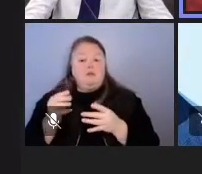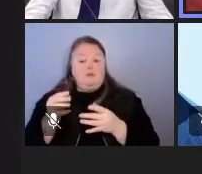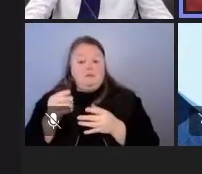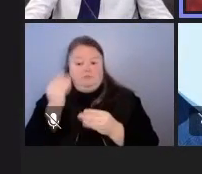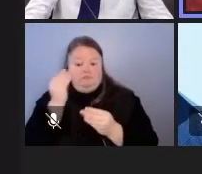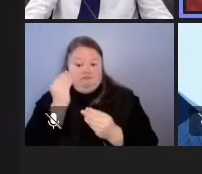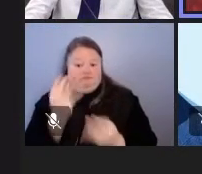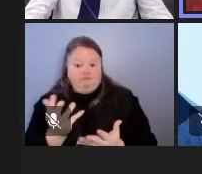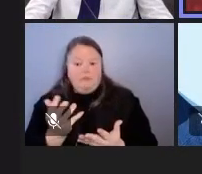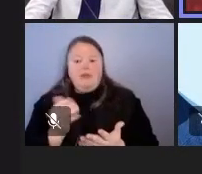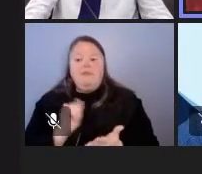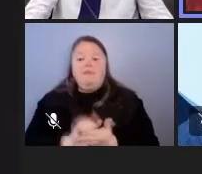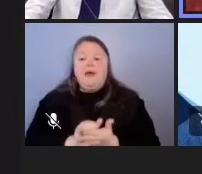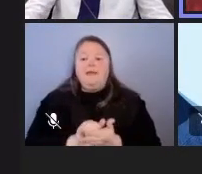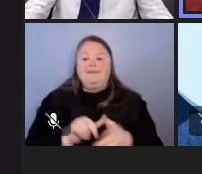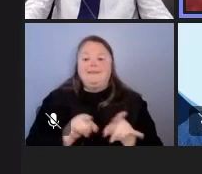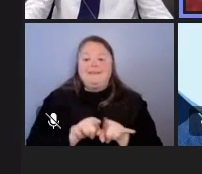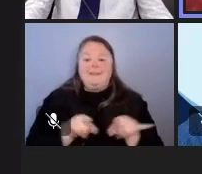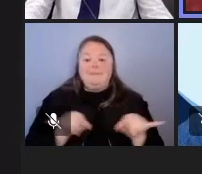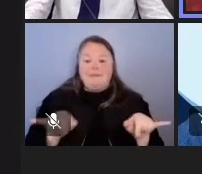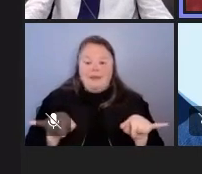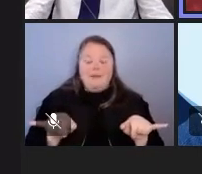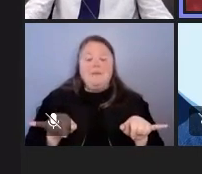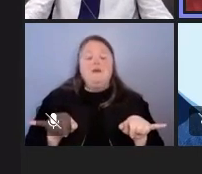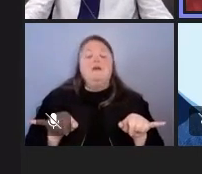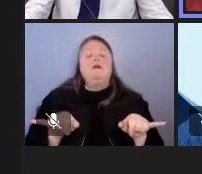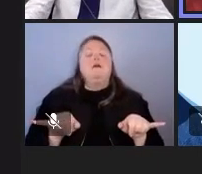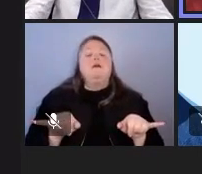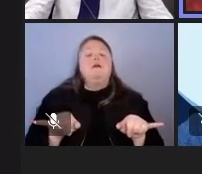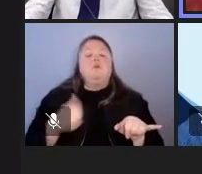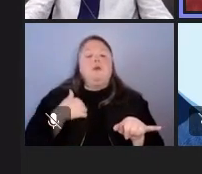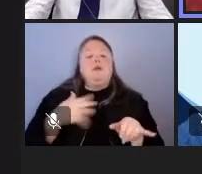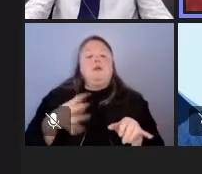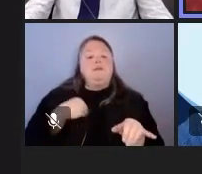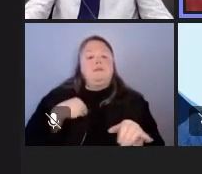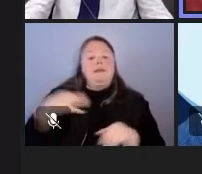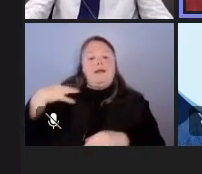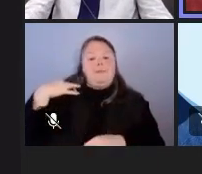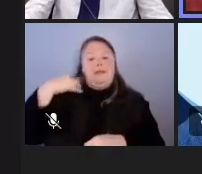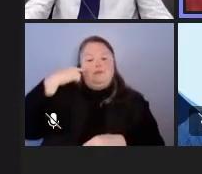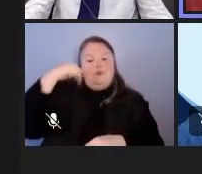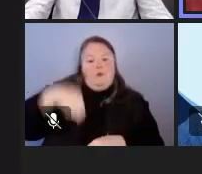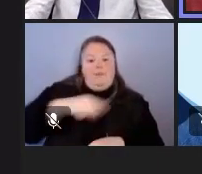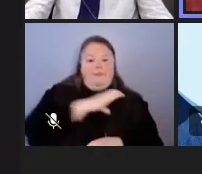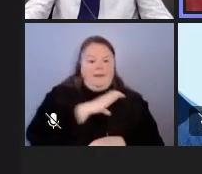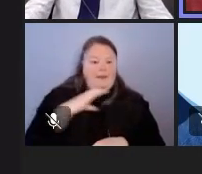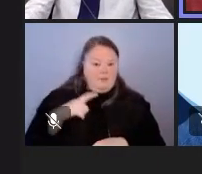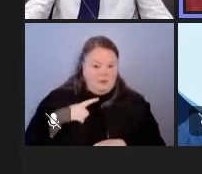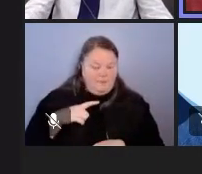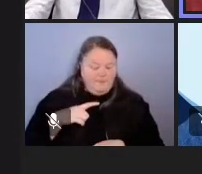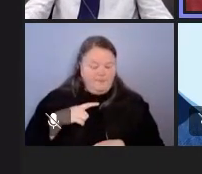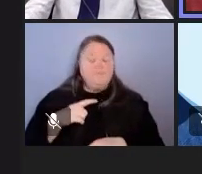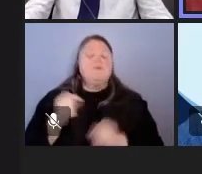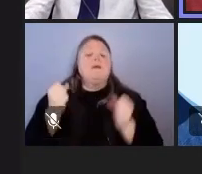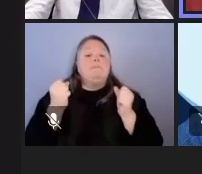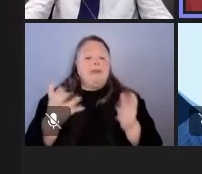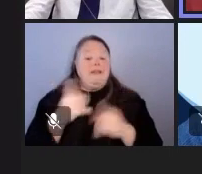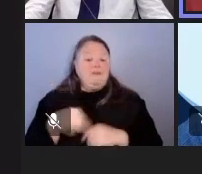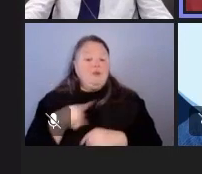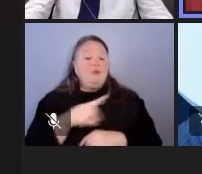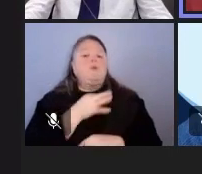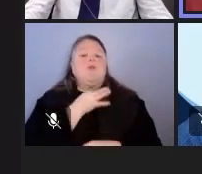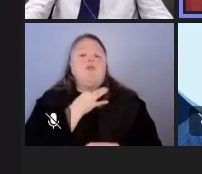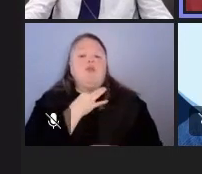time the um we are accepting applications for the advisory council so many of you all that's why we were kind of